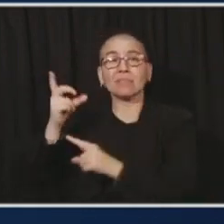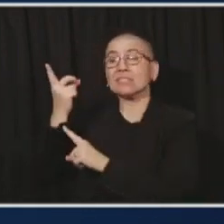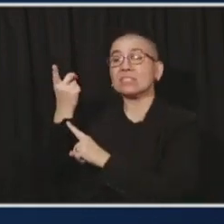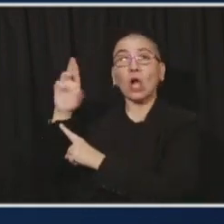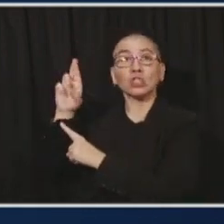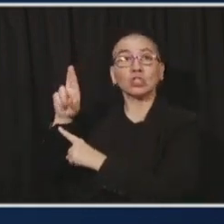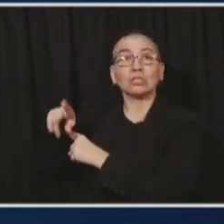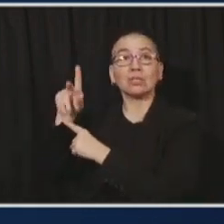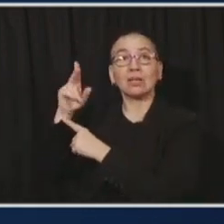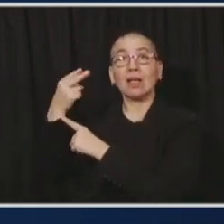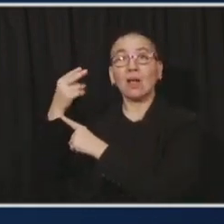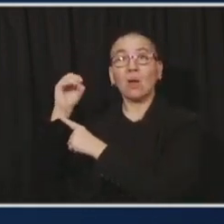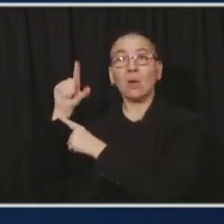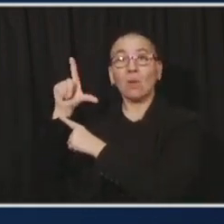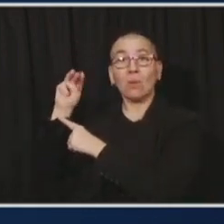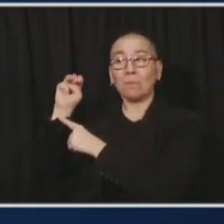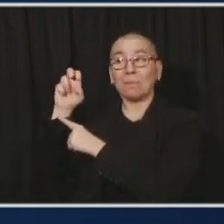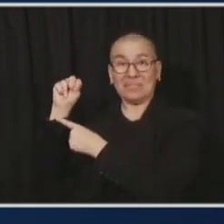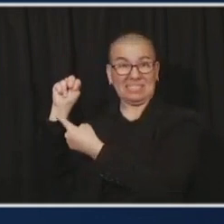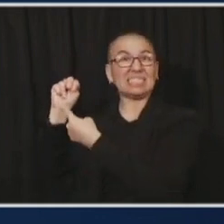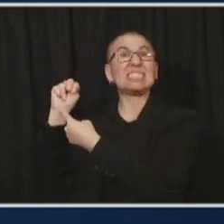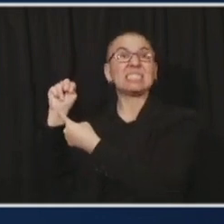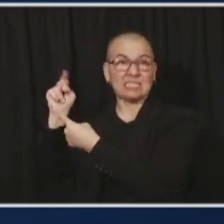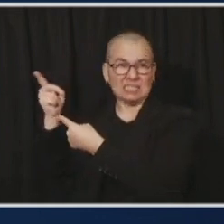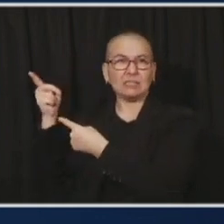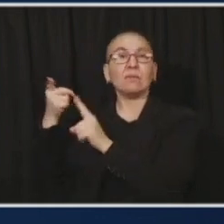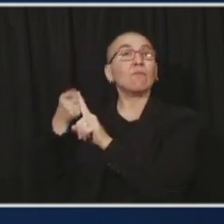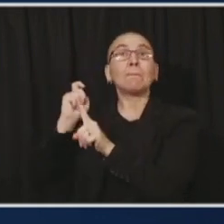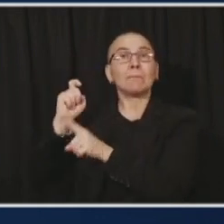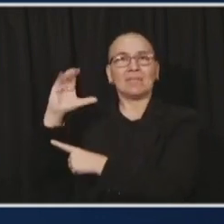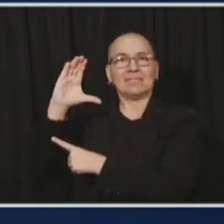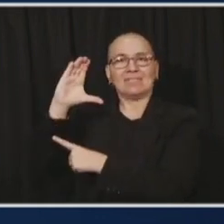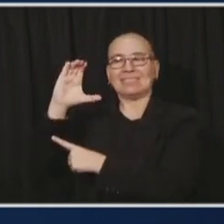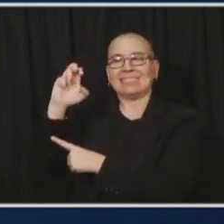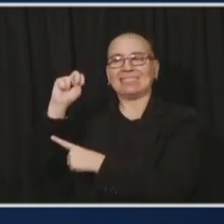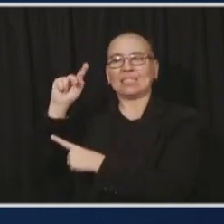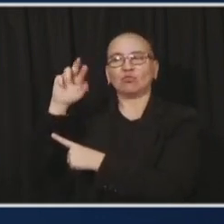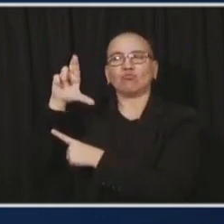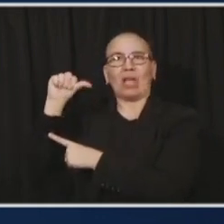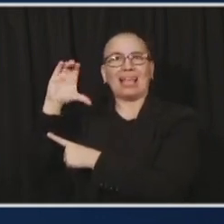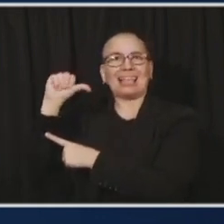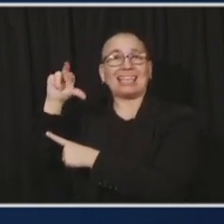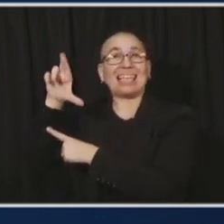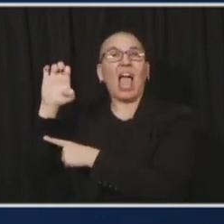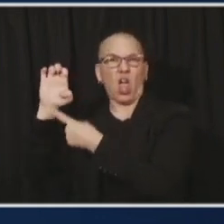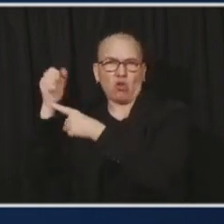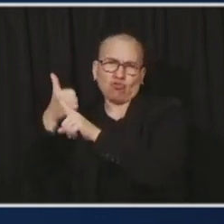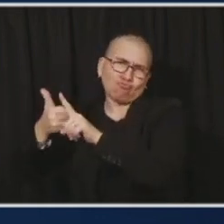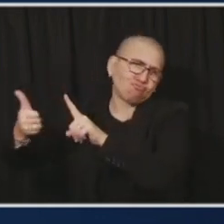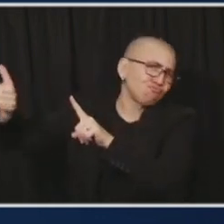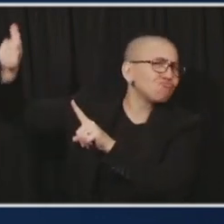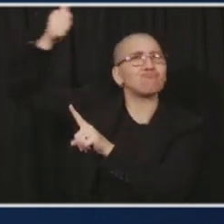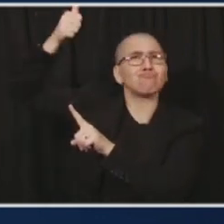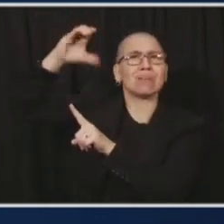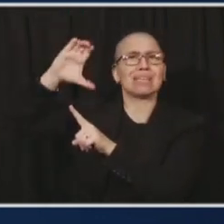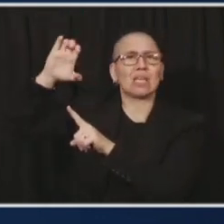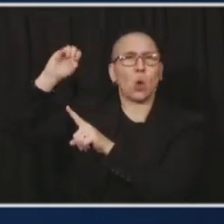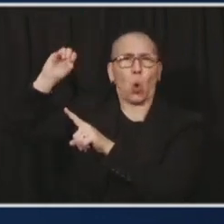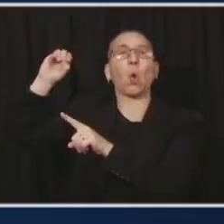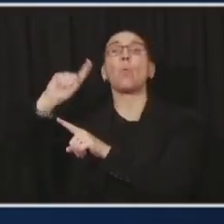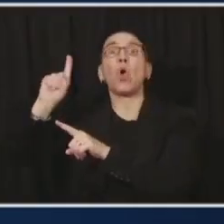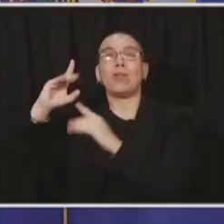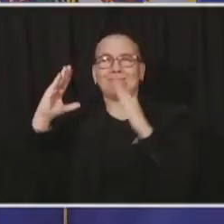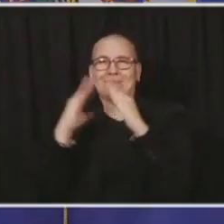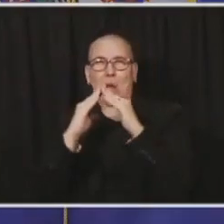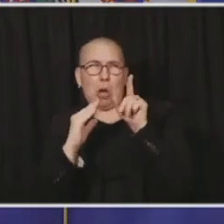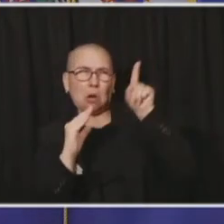a major healthcare system centered out of St. Cloud, but serves about 800,000 Minnesotans.